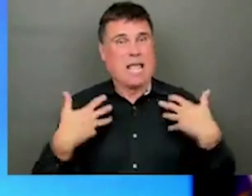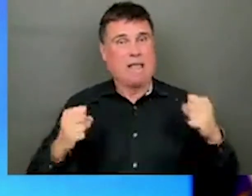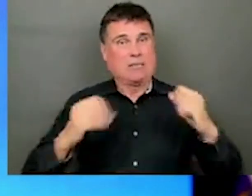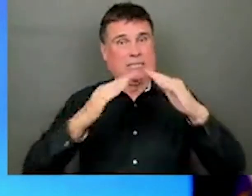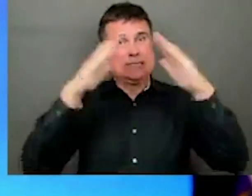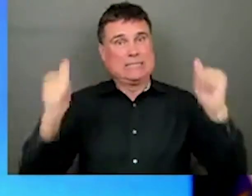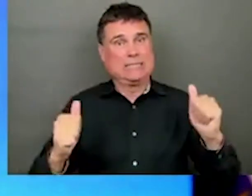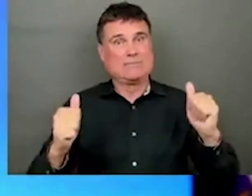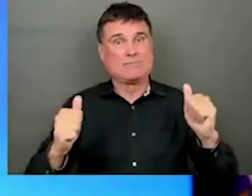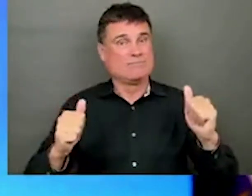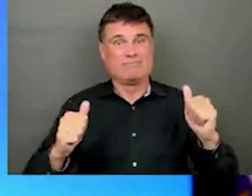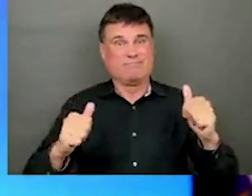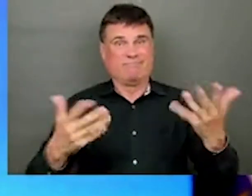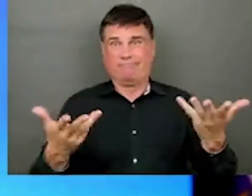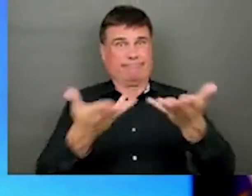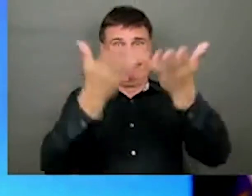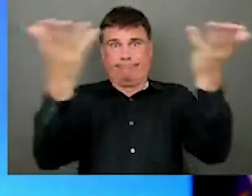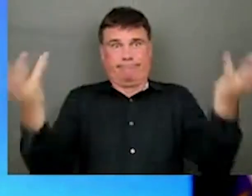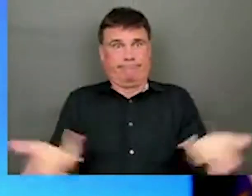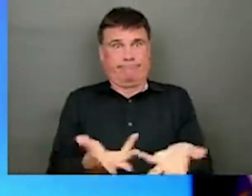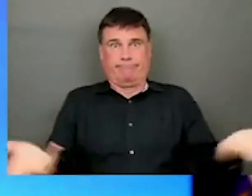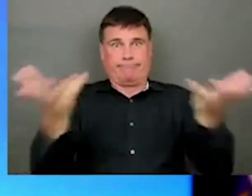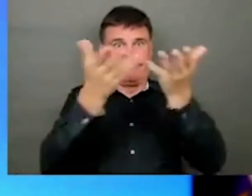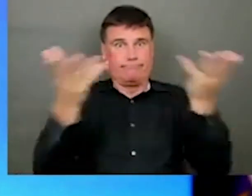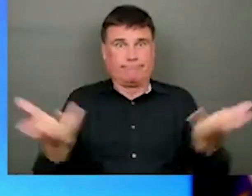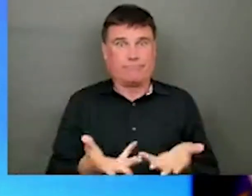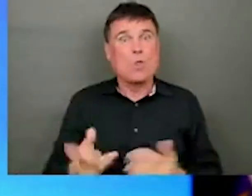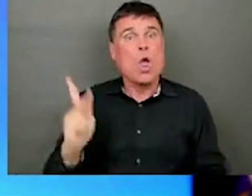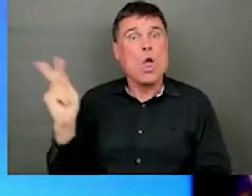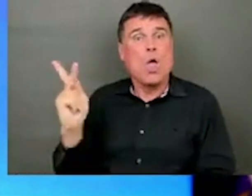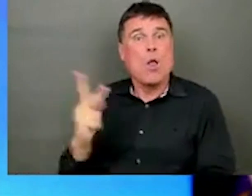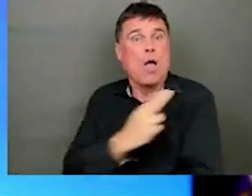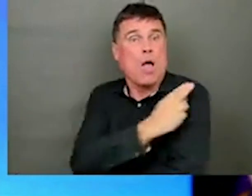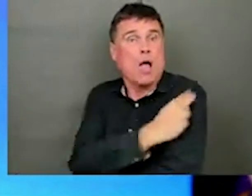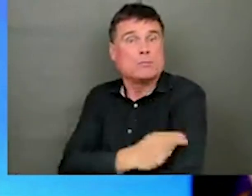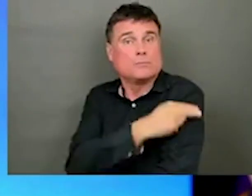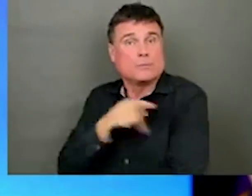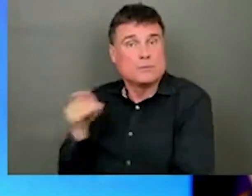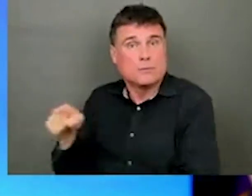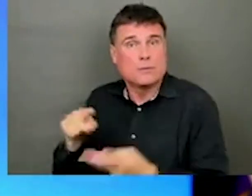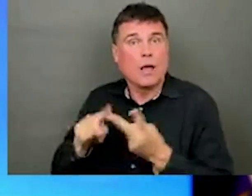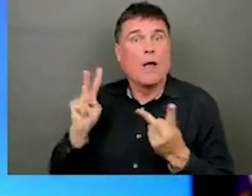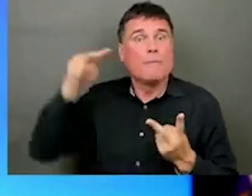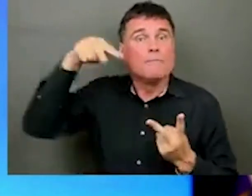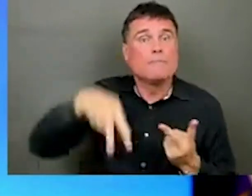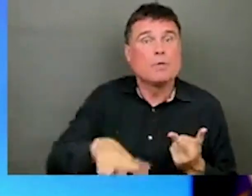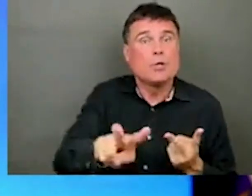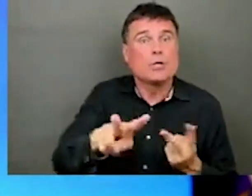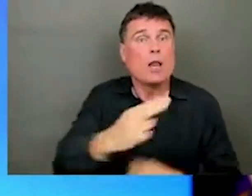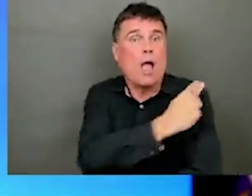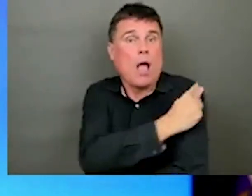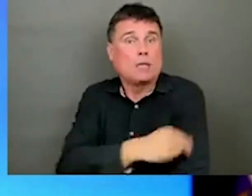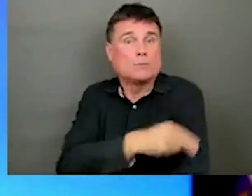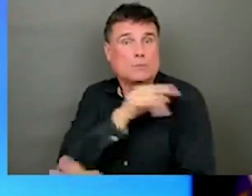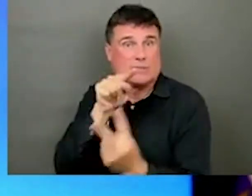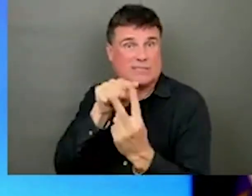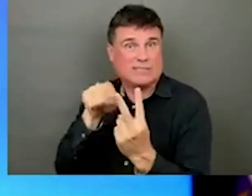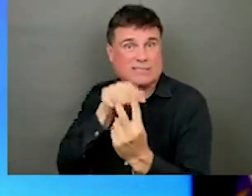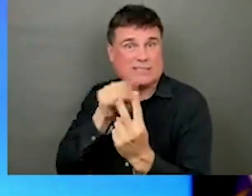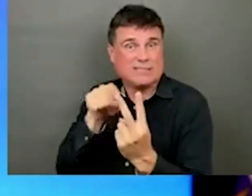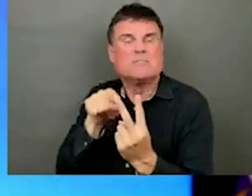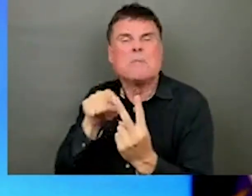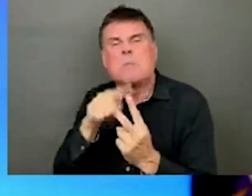at Kelowna General Hospital, at Vernon Jubilee Hospital, Royal Inland Hospital, we've been doing more